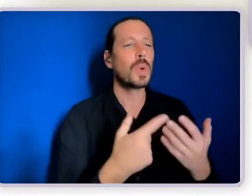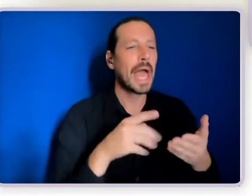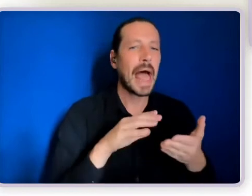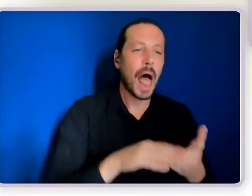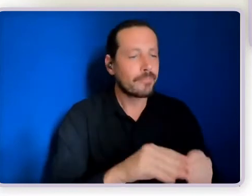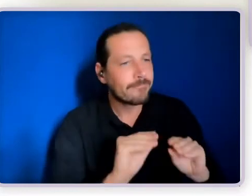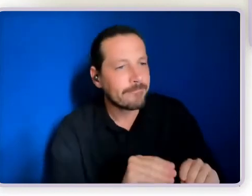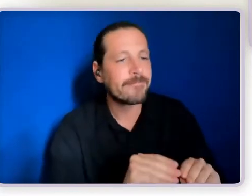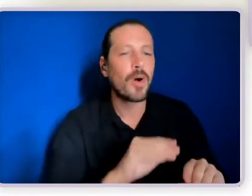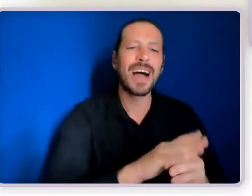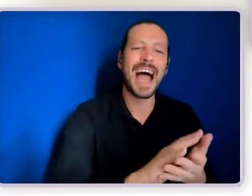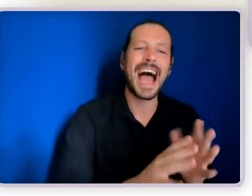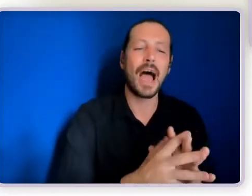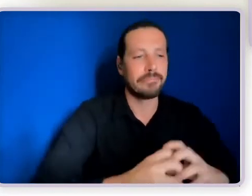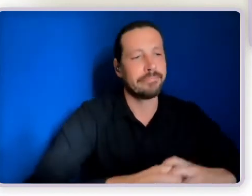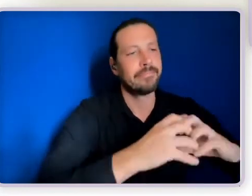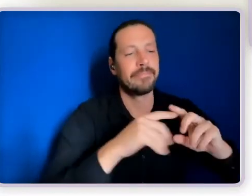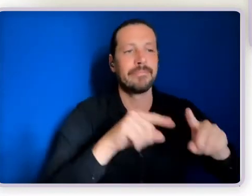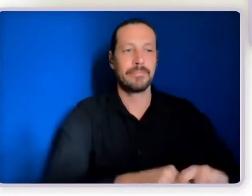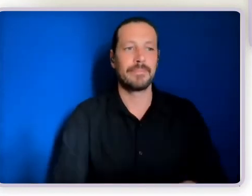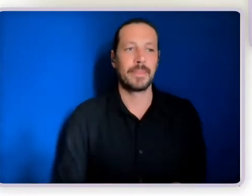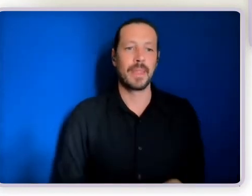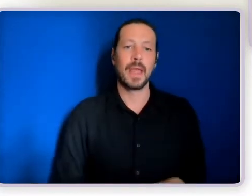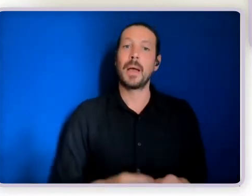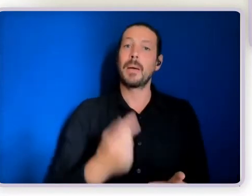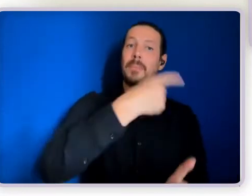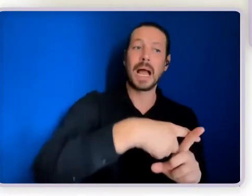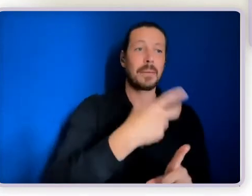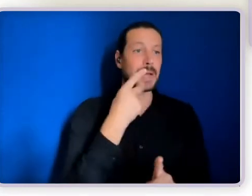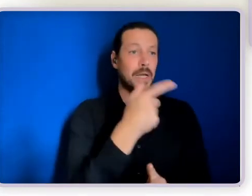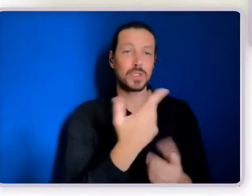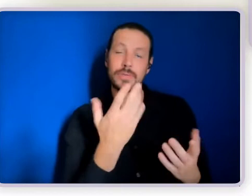might be supported to make decisions in the life of their choosing.